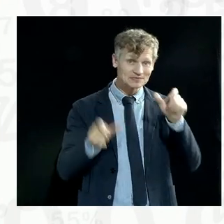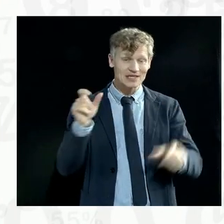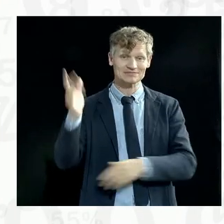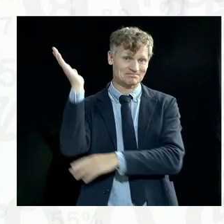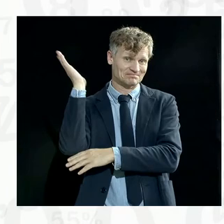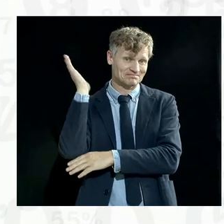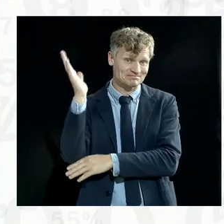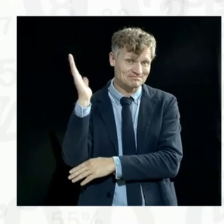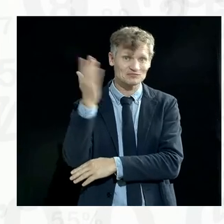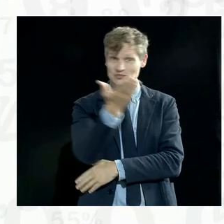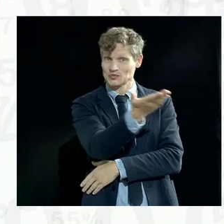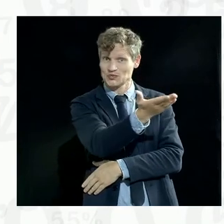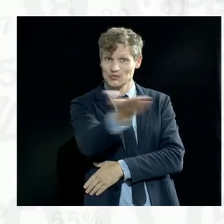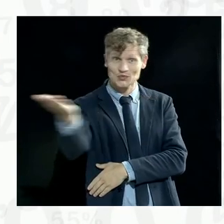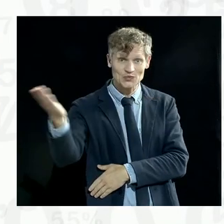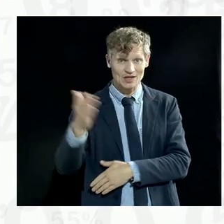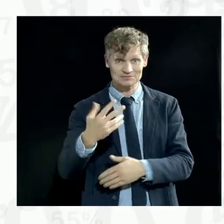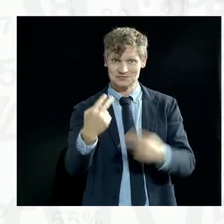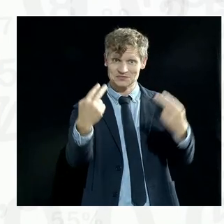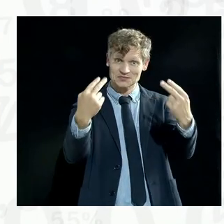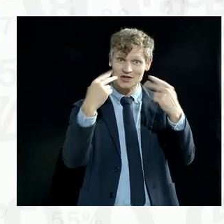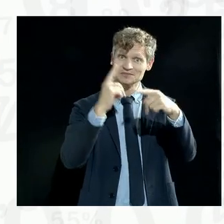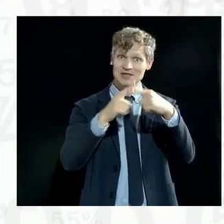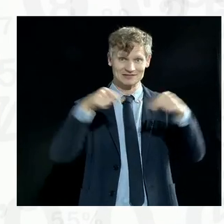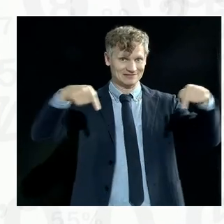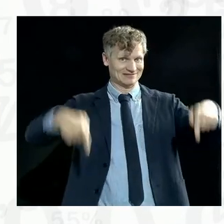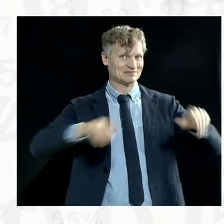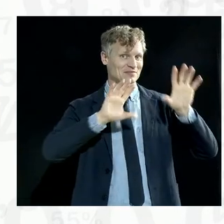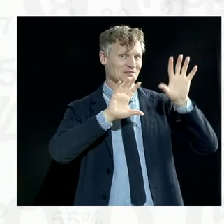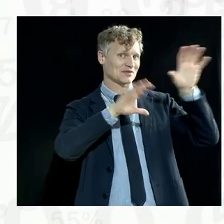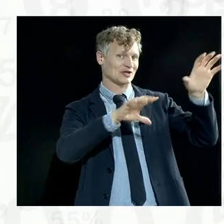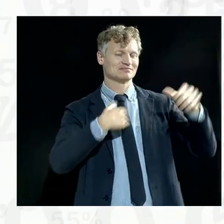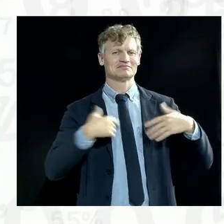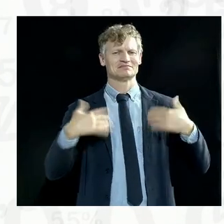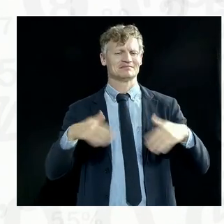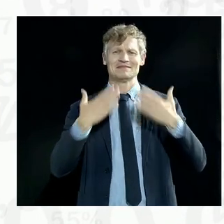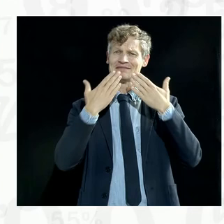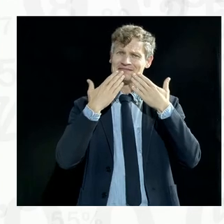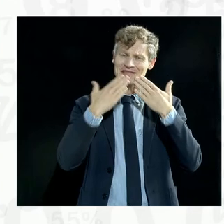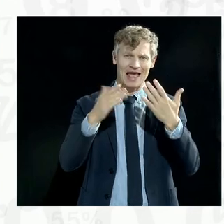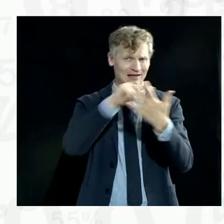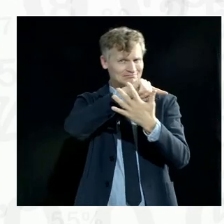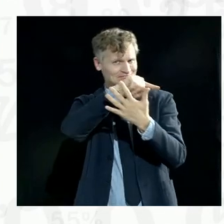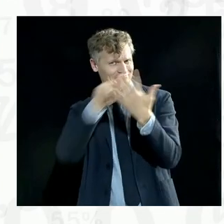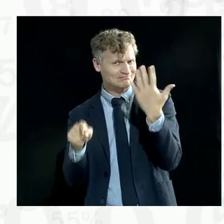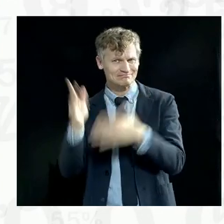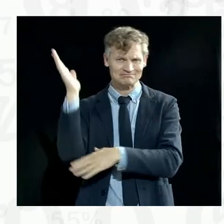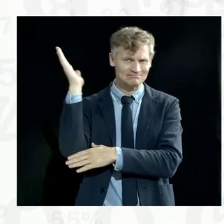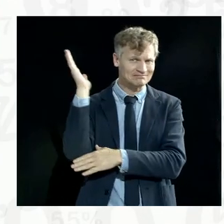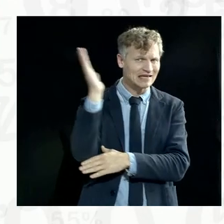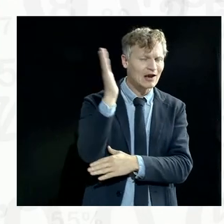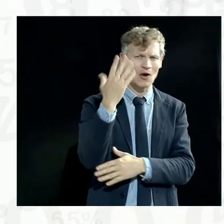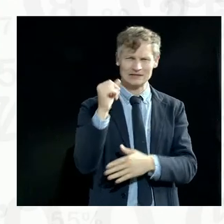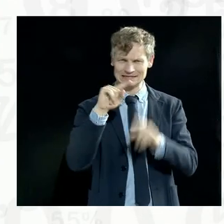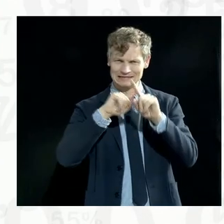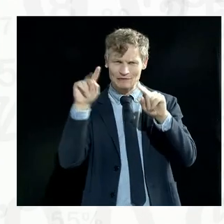like to thank the speakers. And I think we have a lot of ground that we've covered here, a lot of